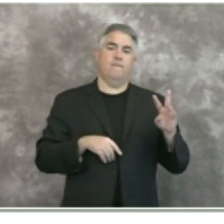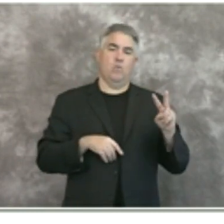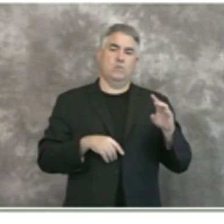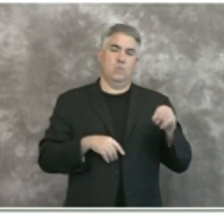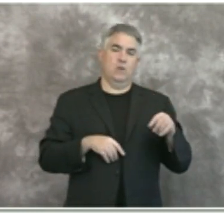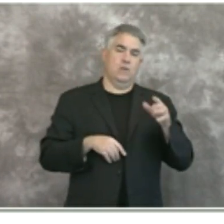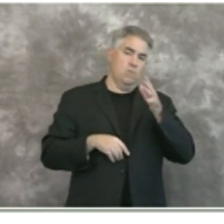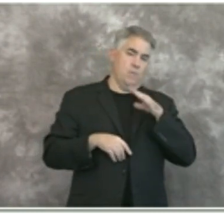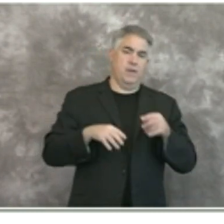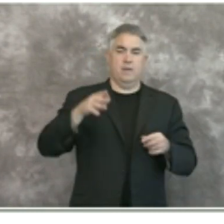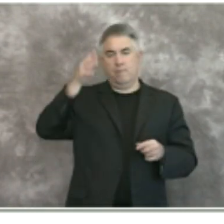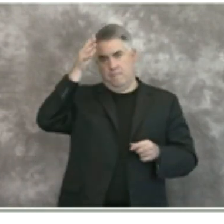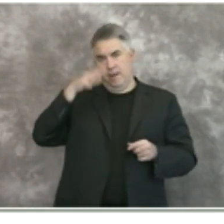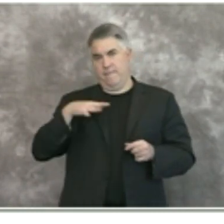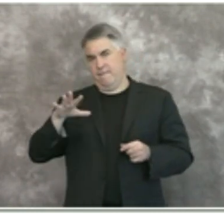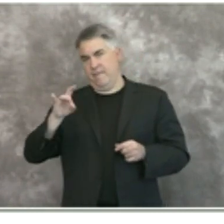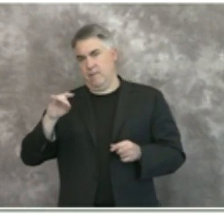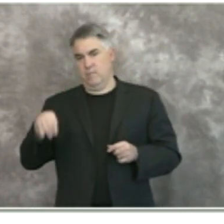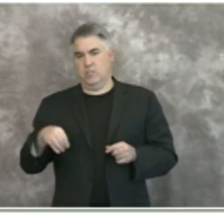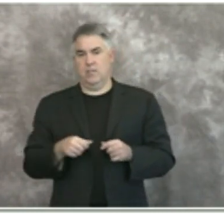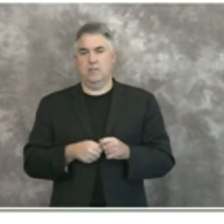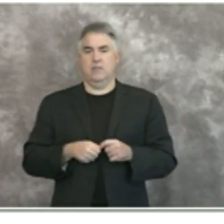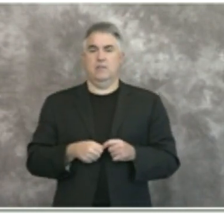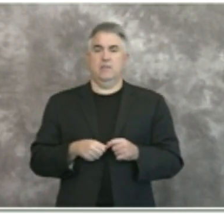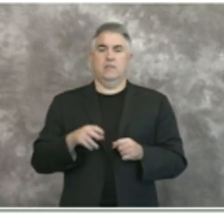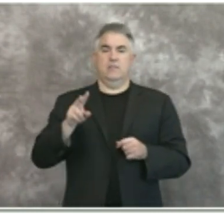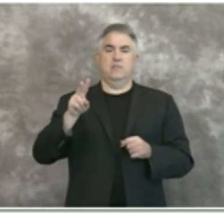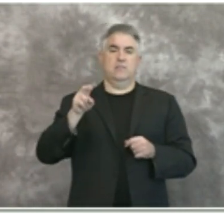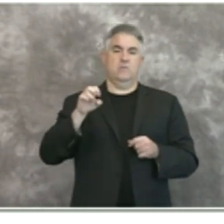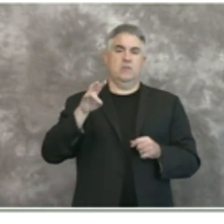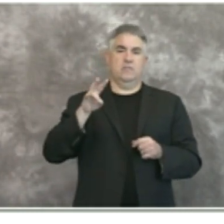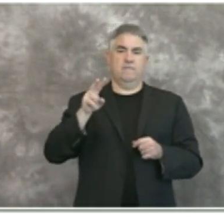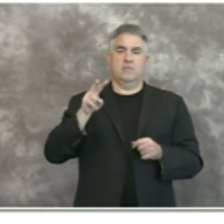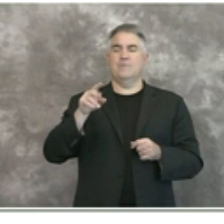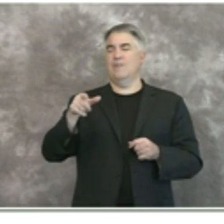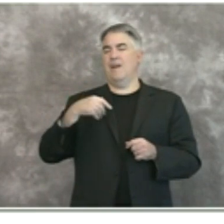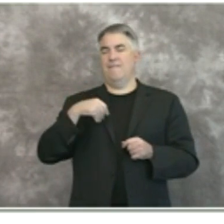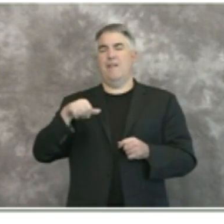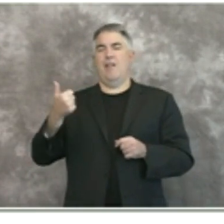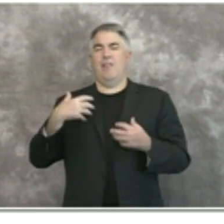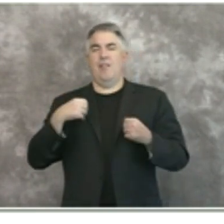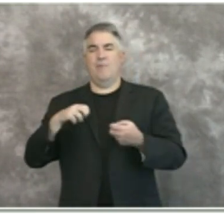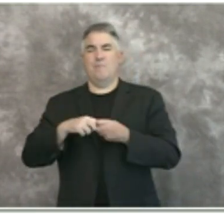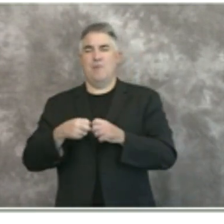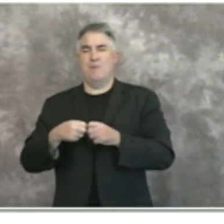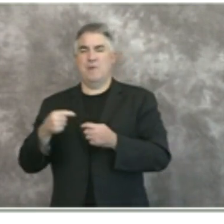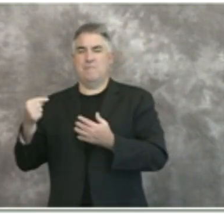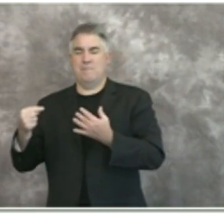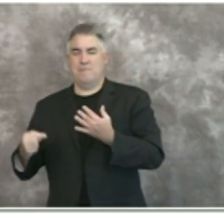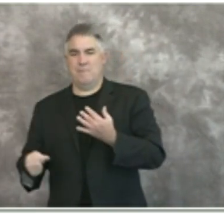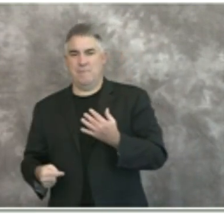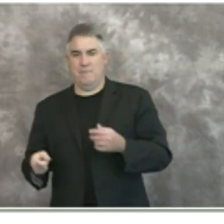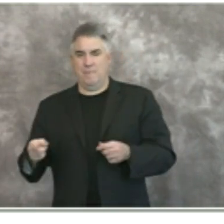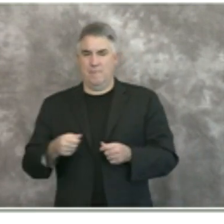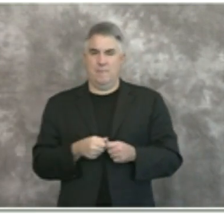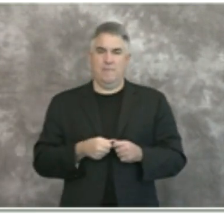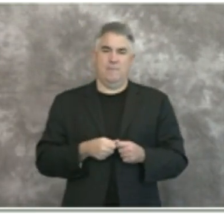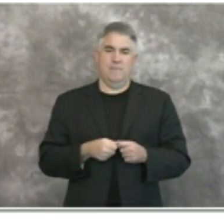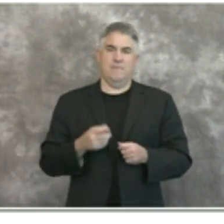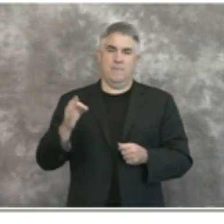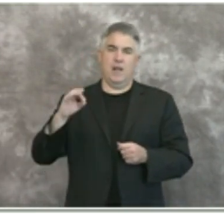271 had underlying medical conditions which represents 96 percent of the total number of deaths